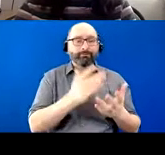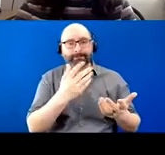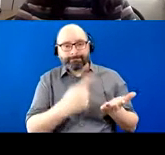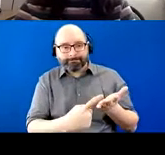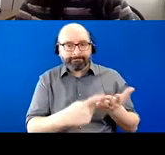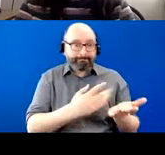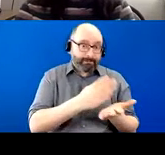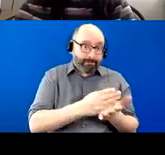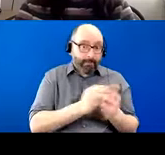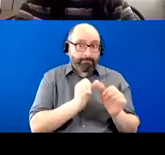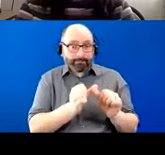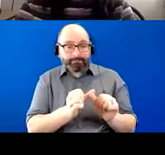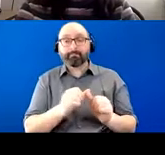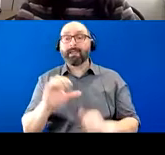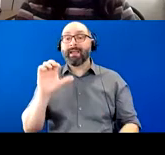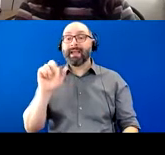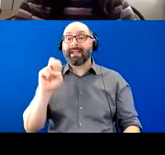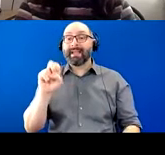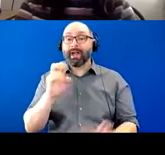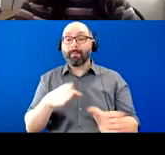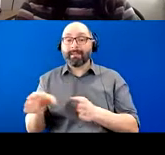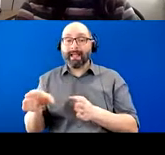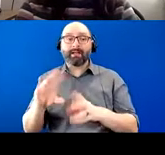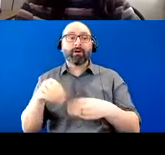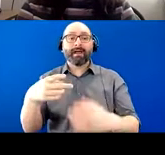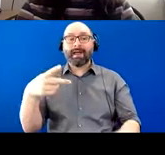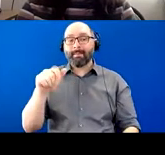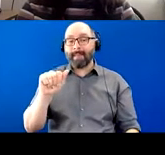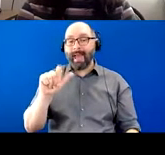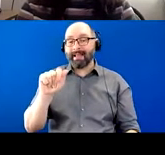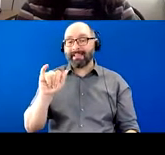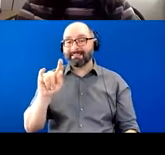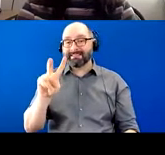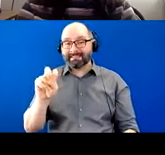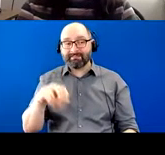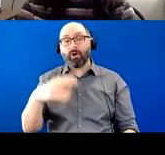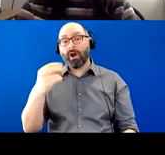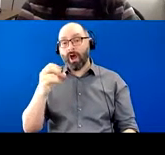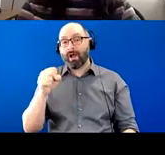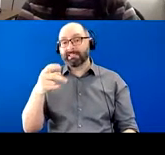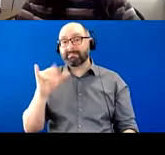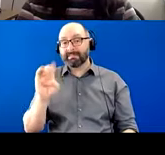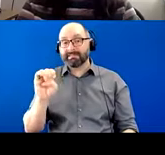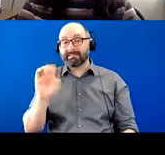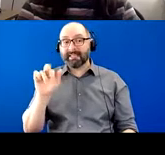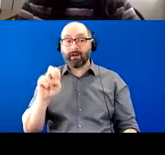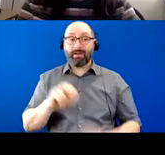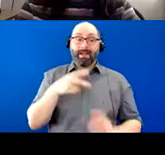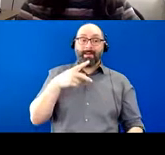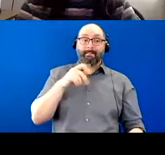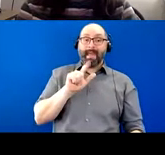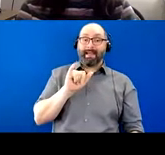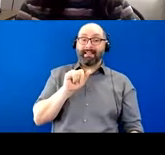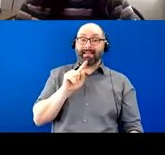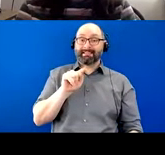we want to discuss, uh, the care plan and introduce palliative care or hospice care. Um, so again, palliative care is a specialized, uh,